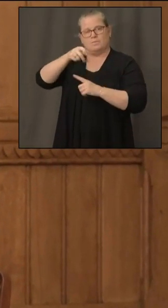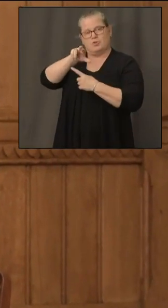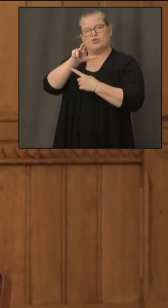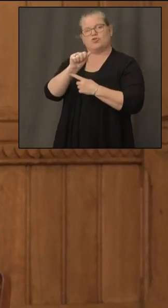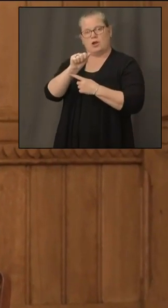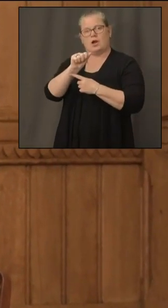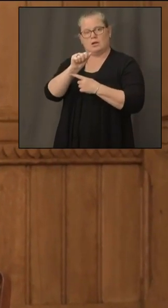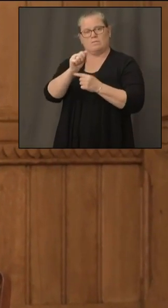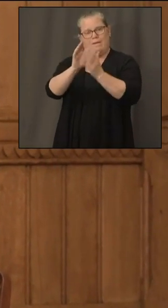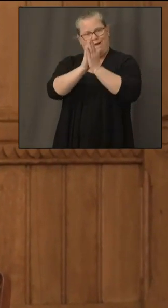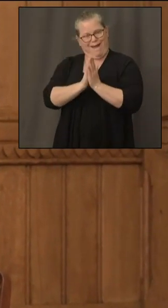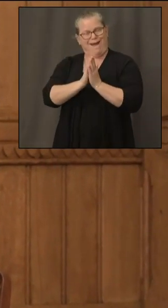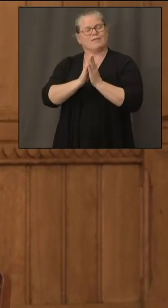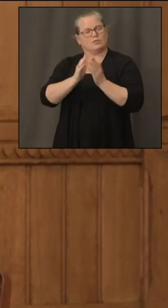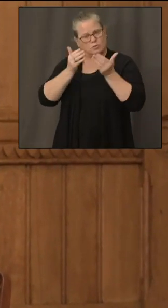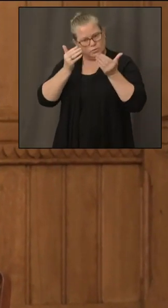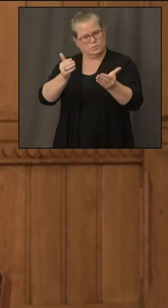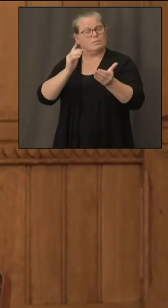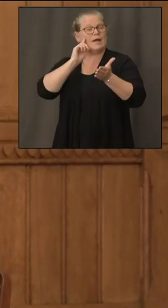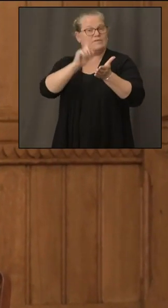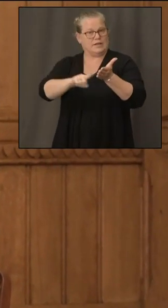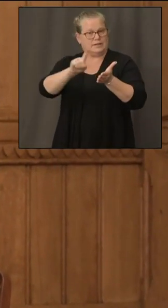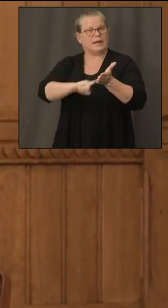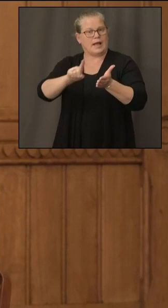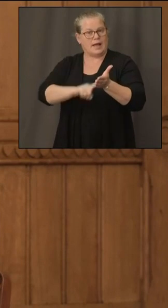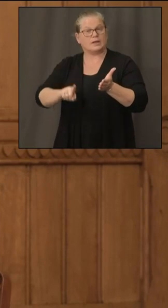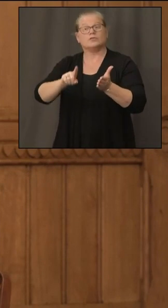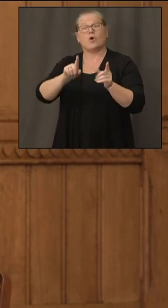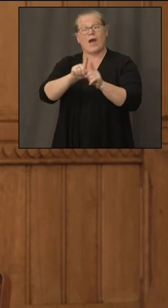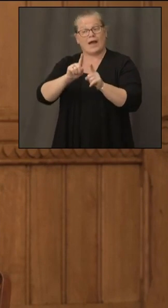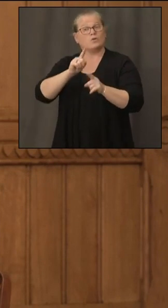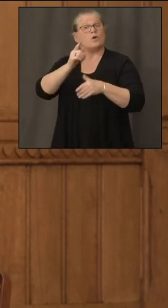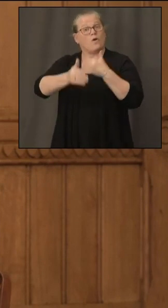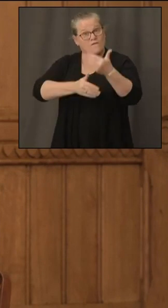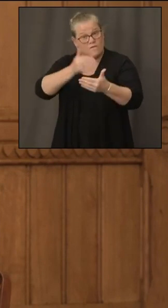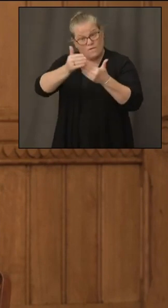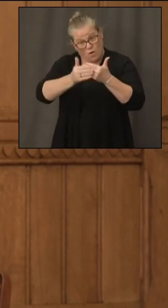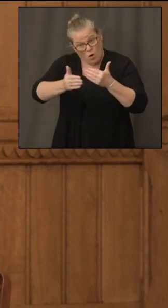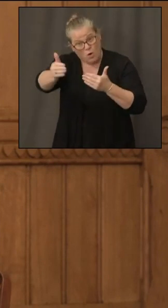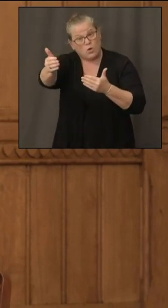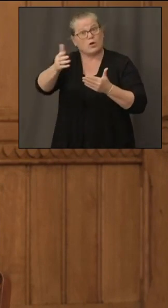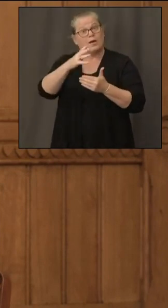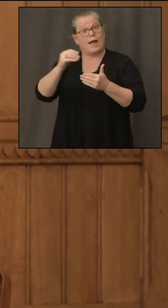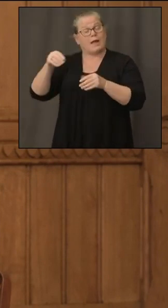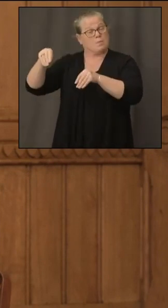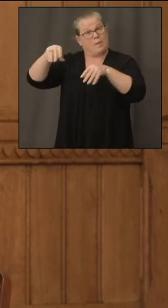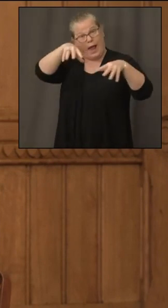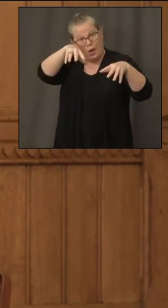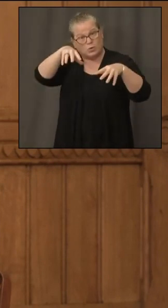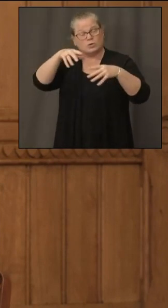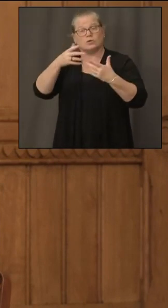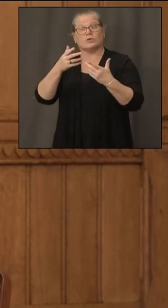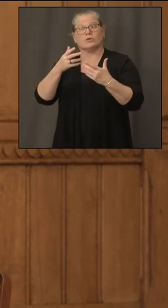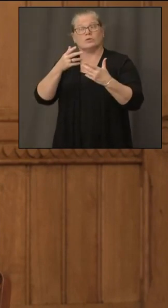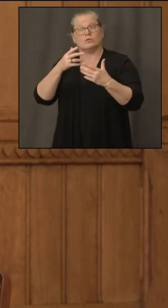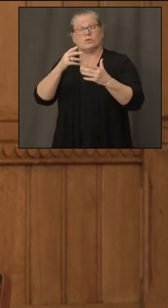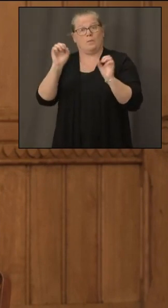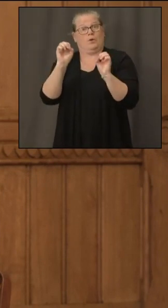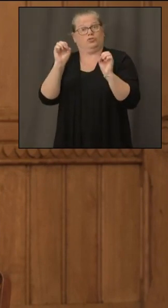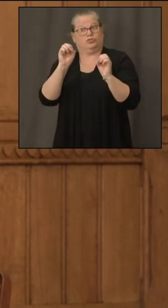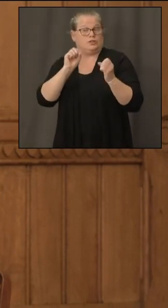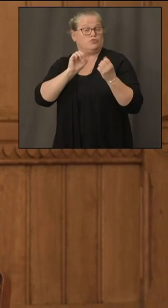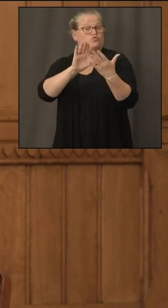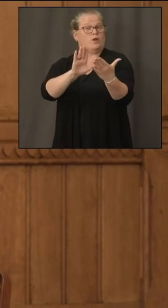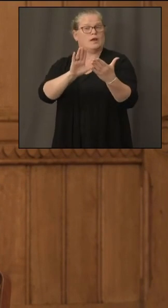that as we move forward and pass the restoration of power and an immediate addressing this emergency on that there will be a full and